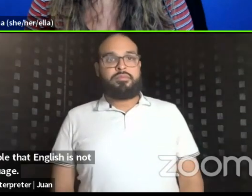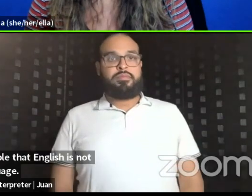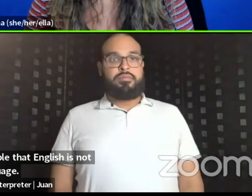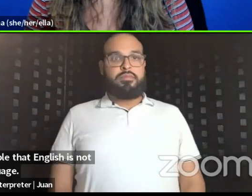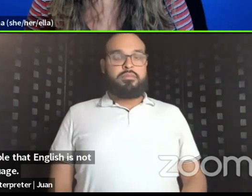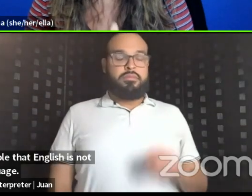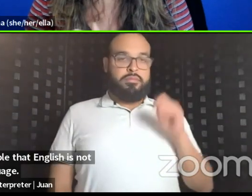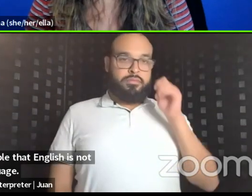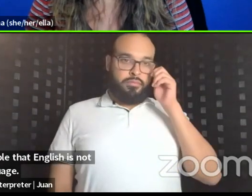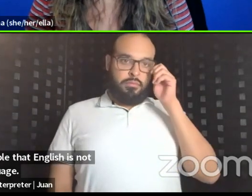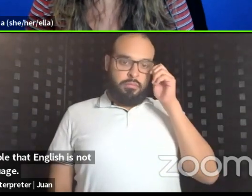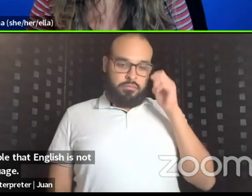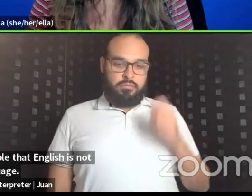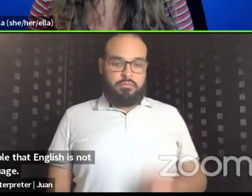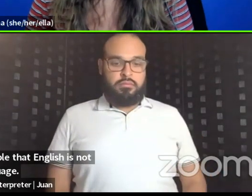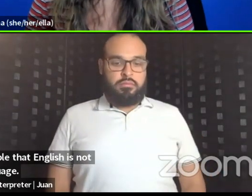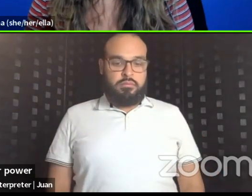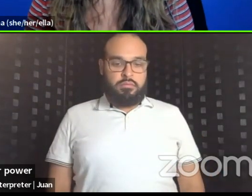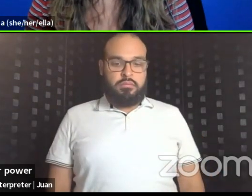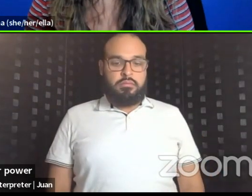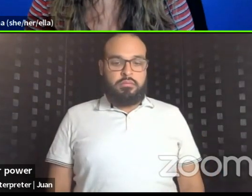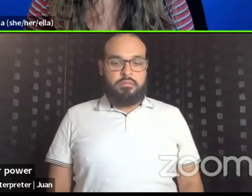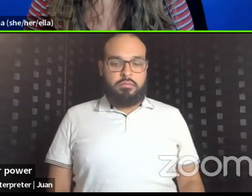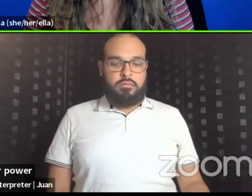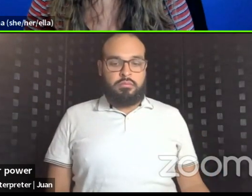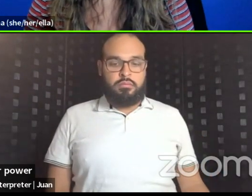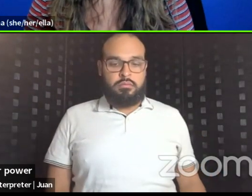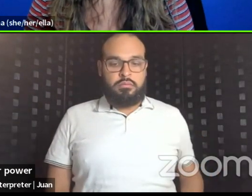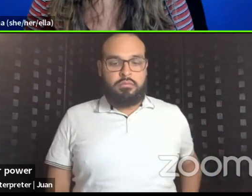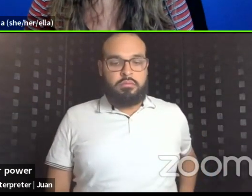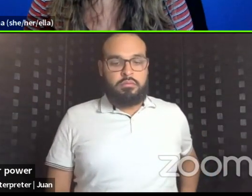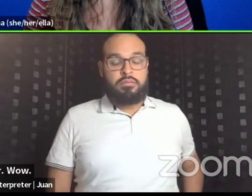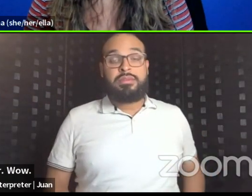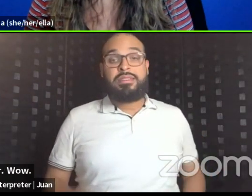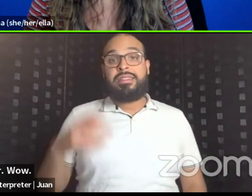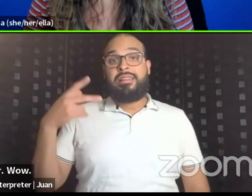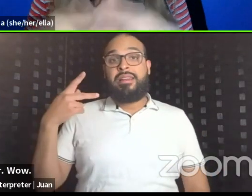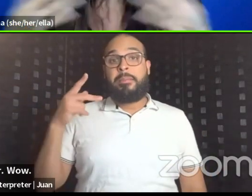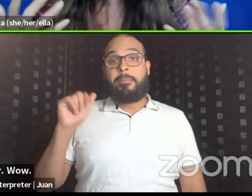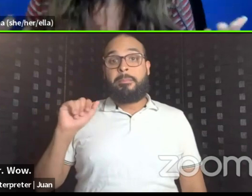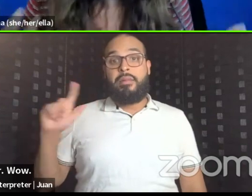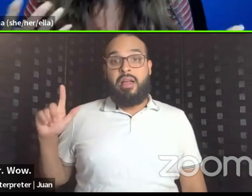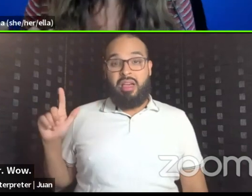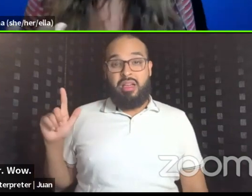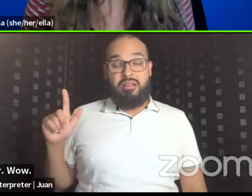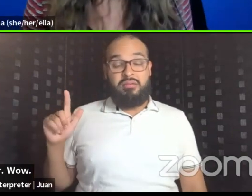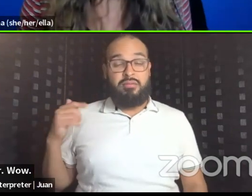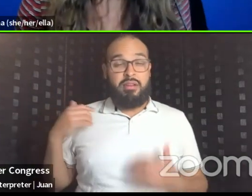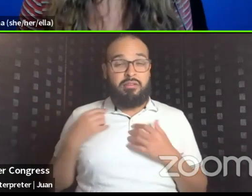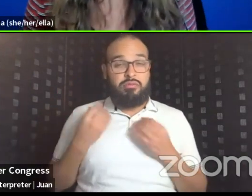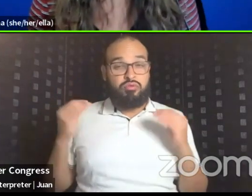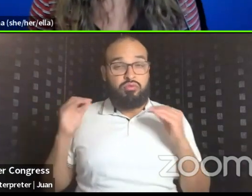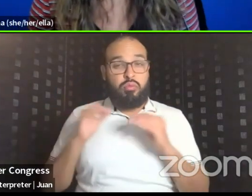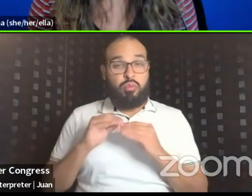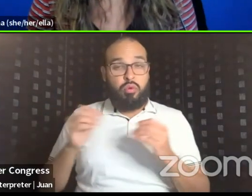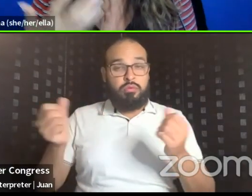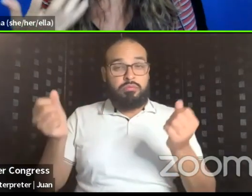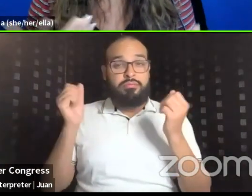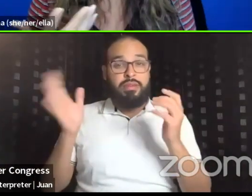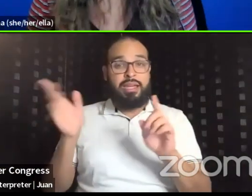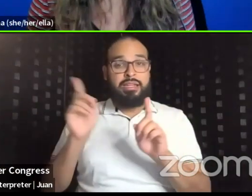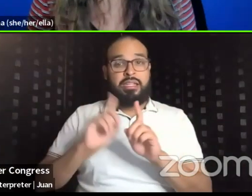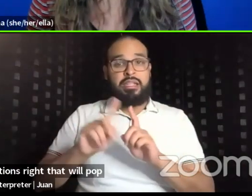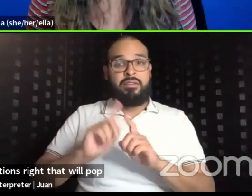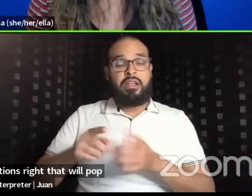so, so as for, so for PAL, um, there are so many other conversations, right, that